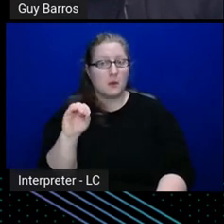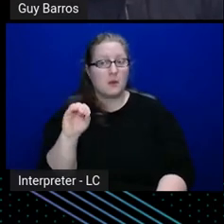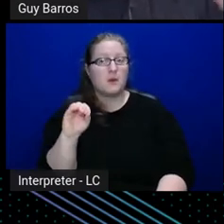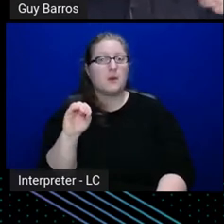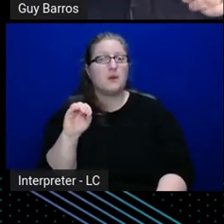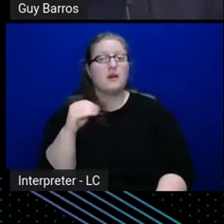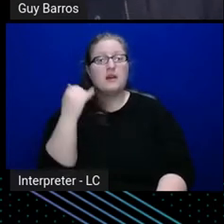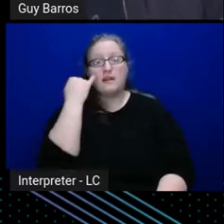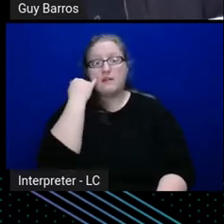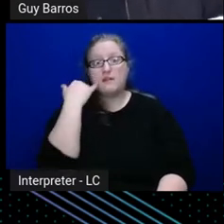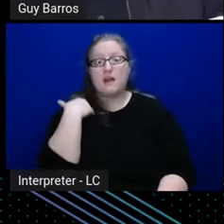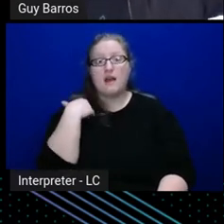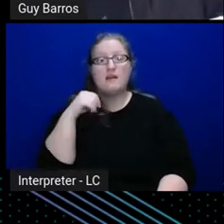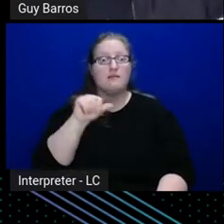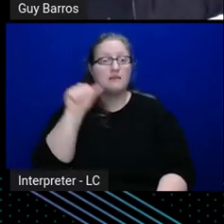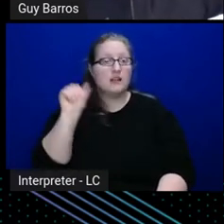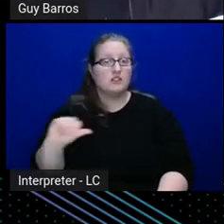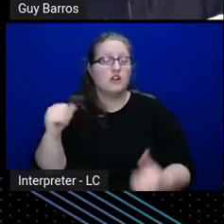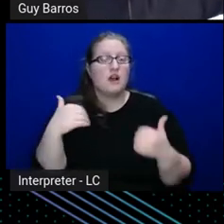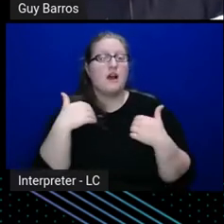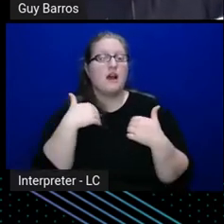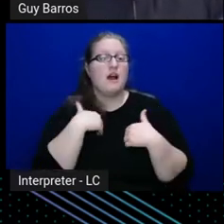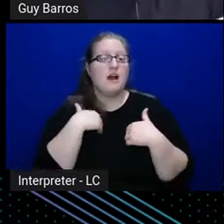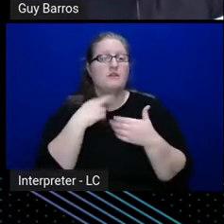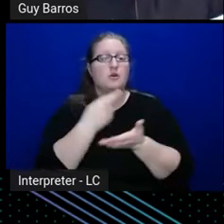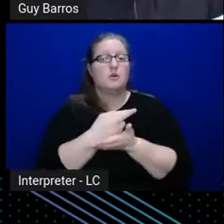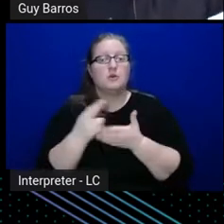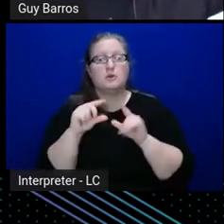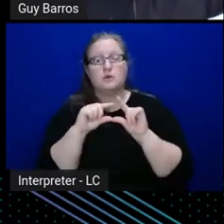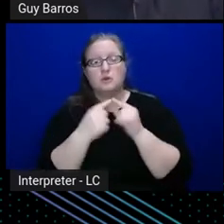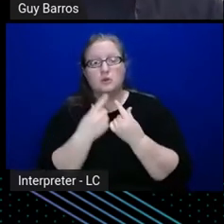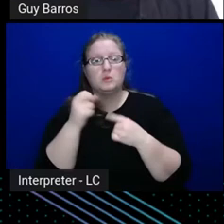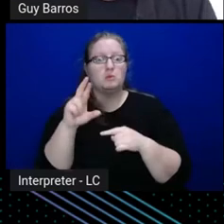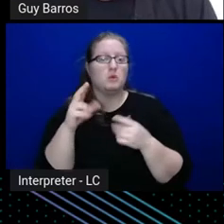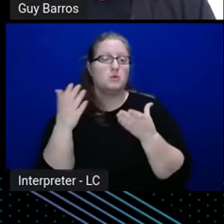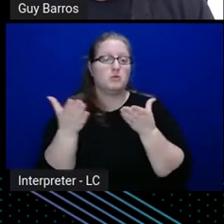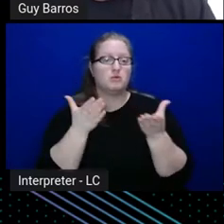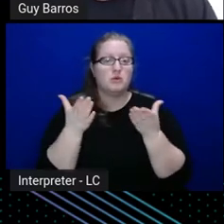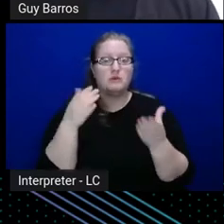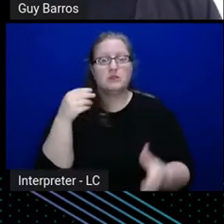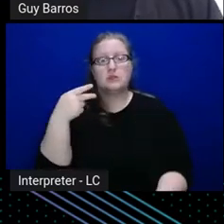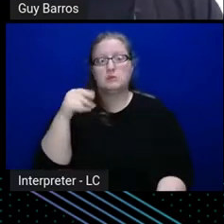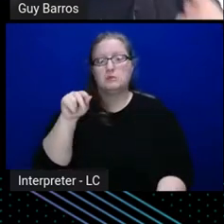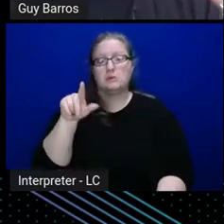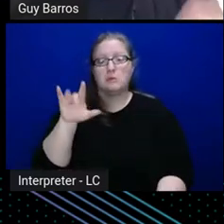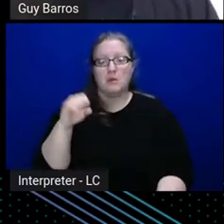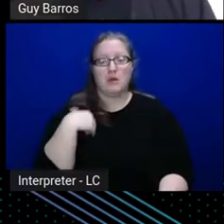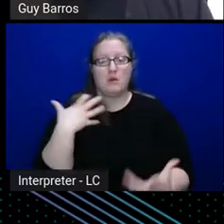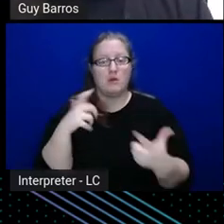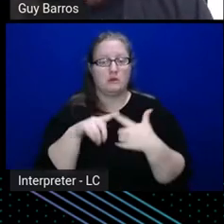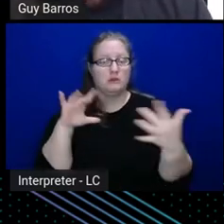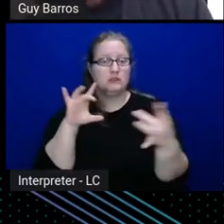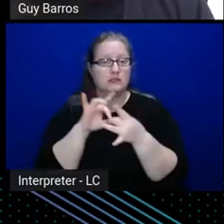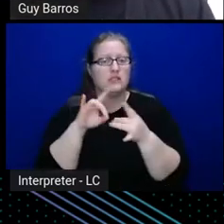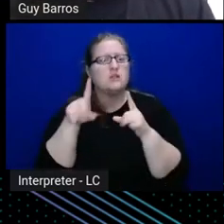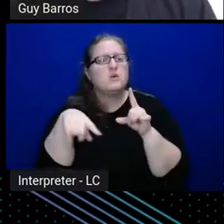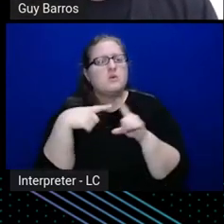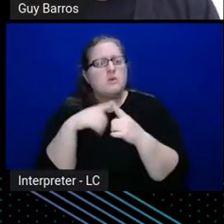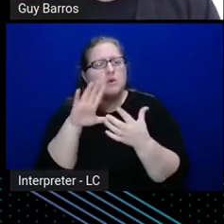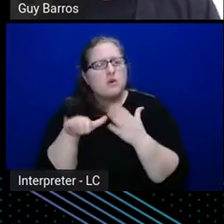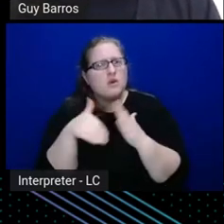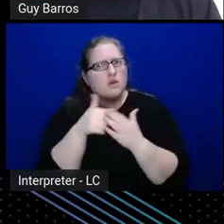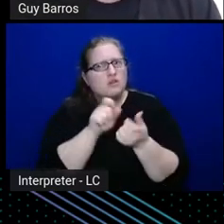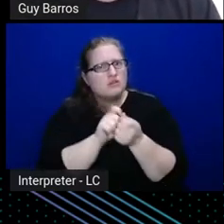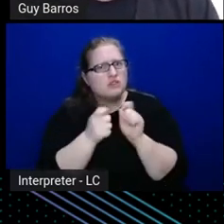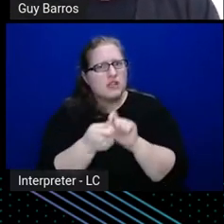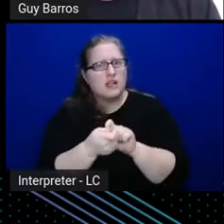Azure, I usually have the resource group, or the service account, the service principle that I want to connect to, when did all of this change, and I was like, you know what, there's a